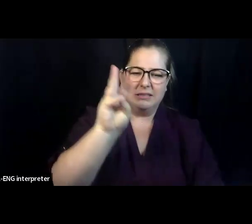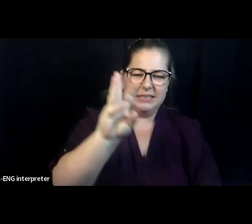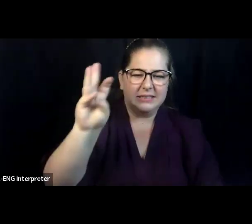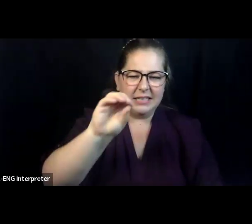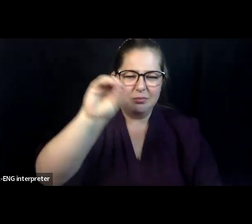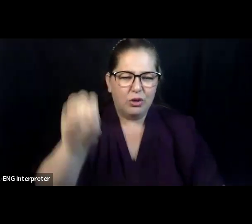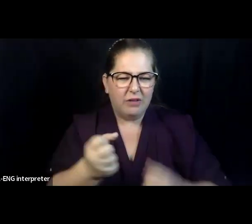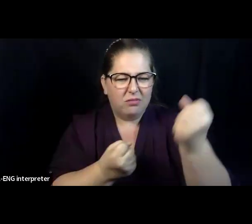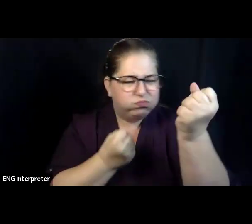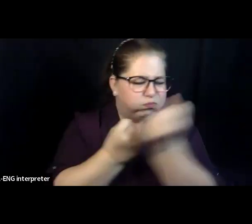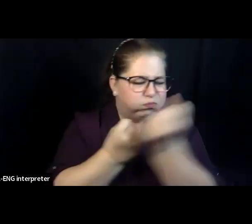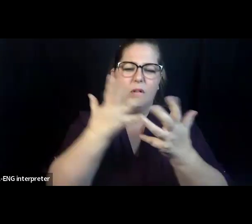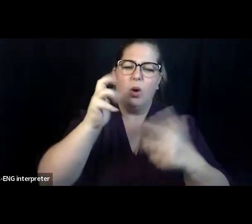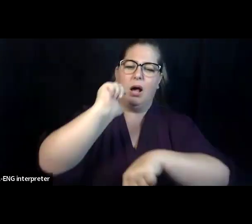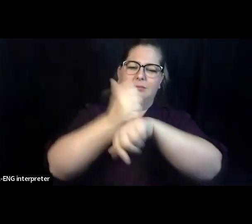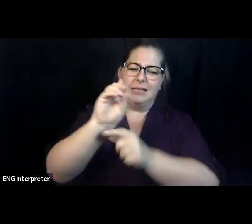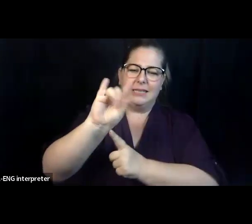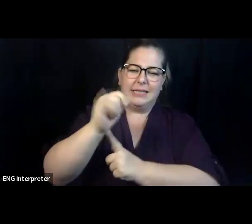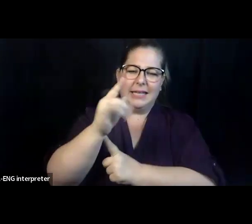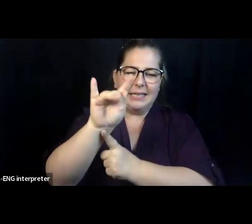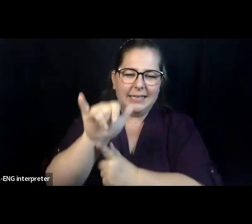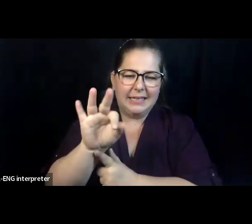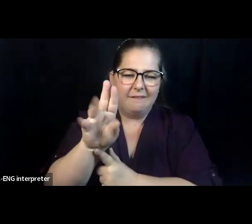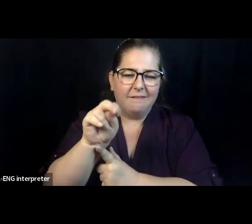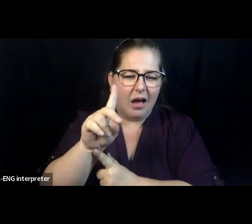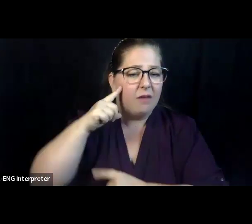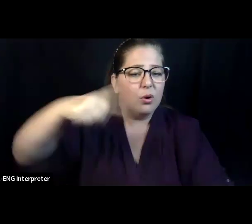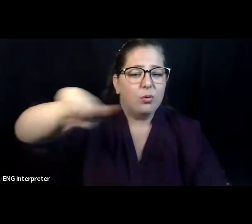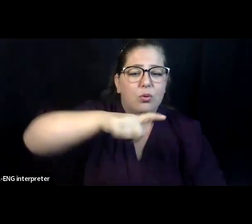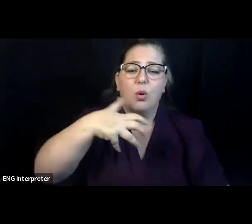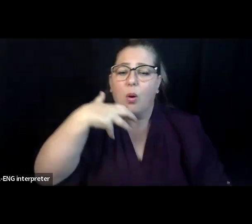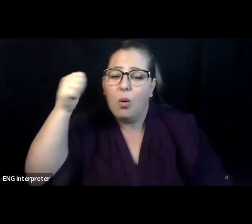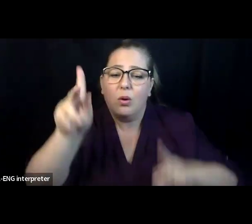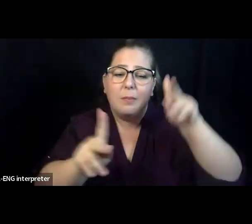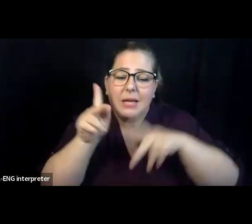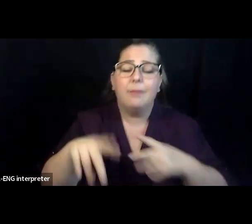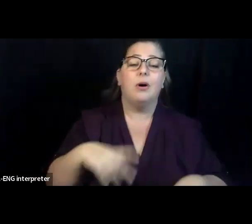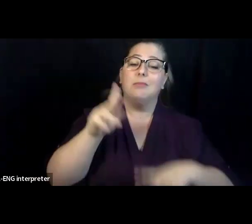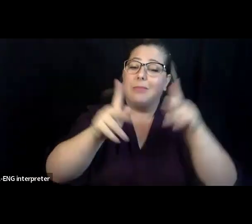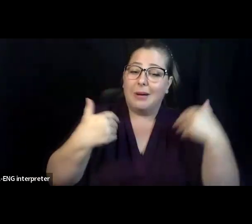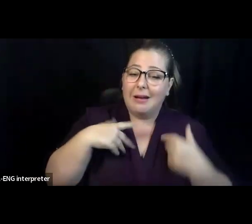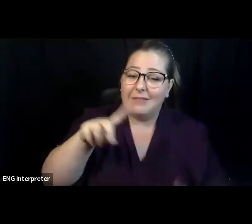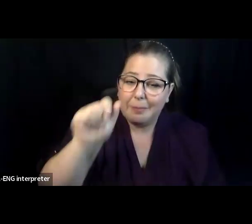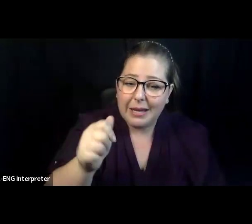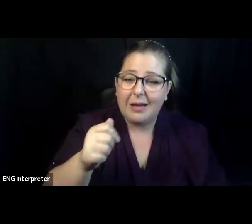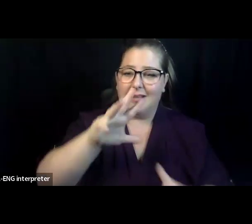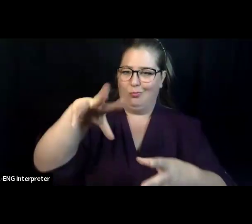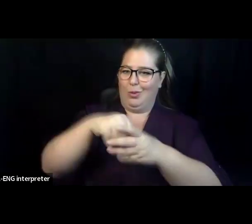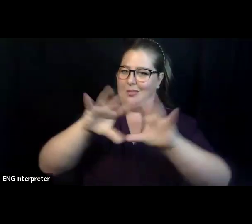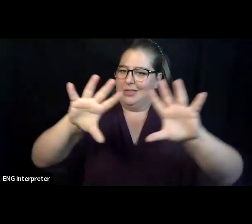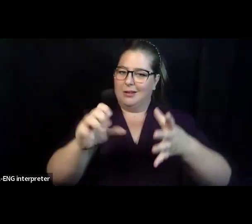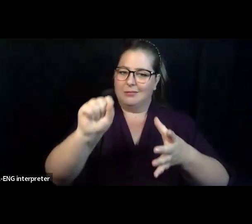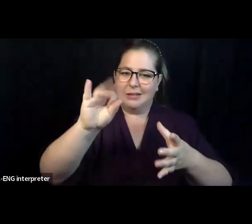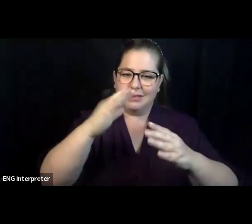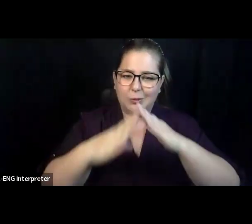and the Department of Disability and Aging Services was set to lead efforts to manage those funds as well as a